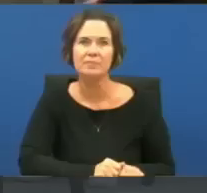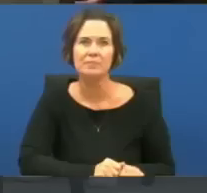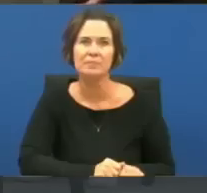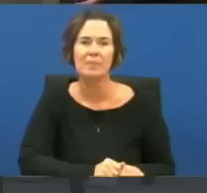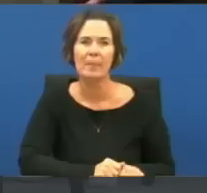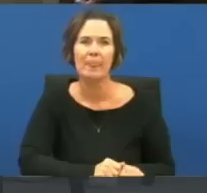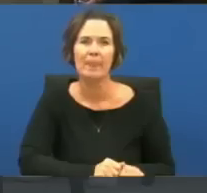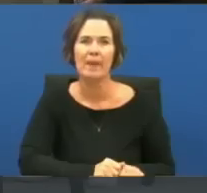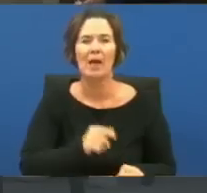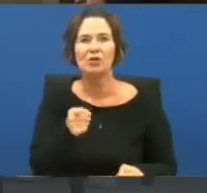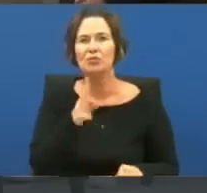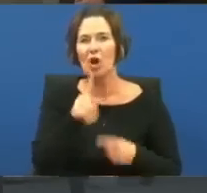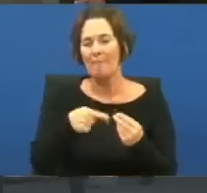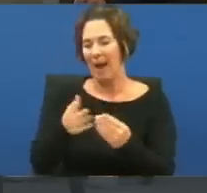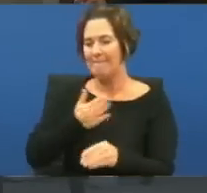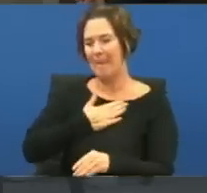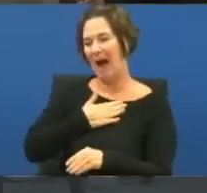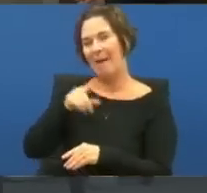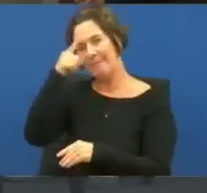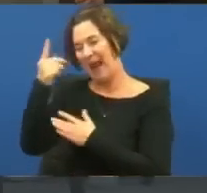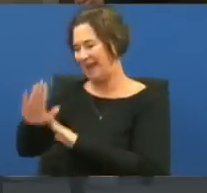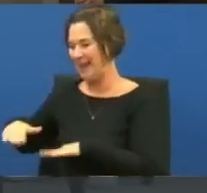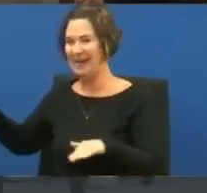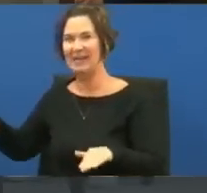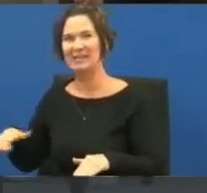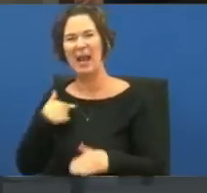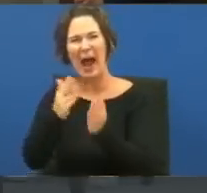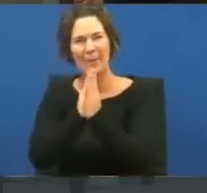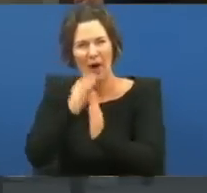Talk about my little black kids and I prayed for y'all.